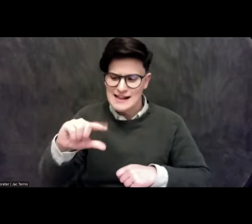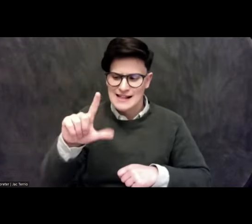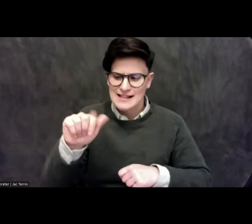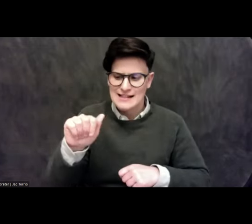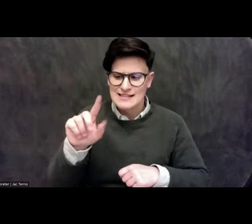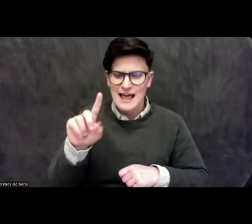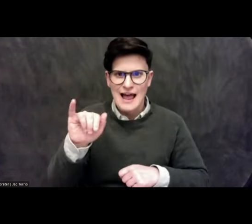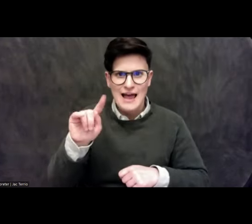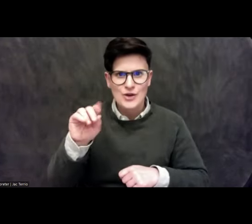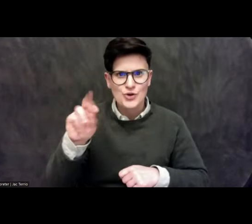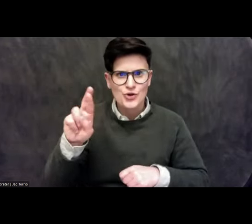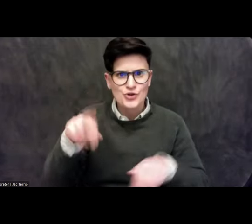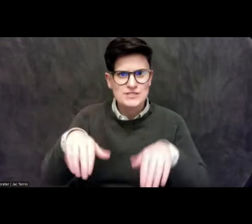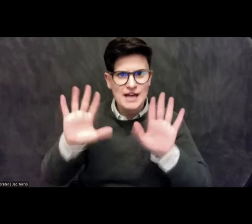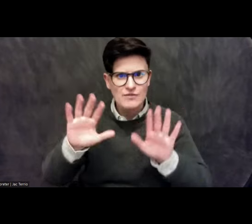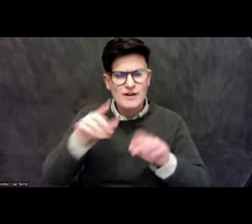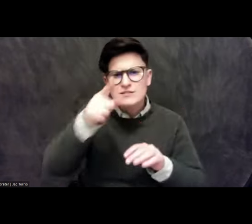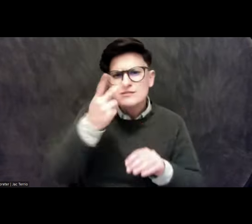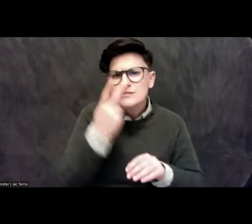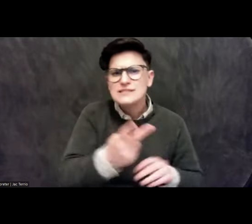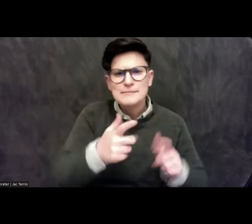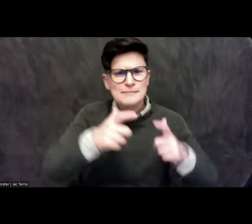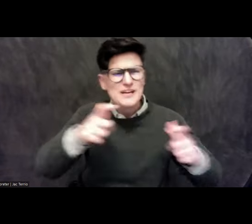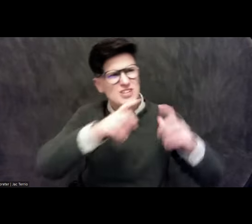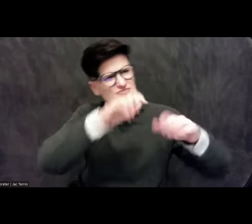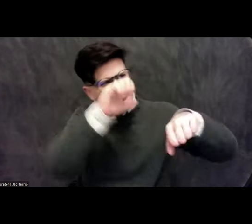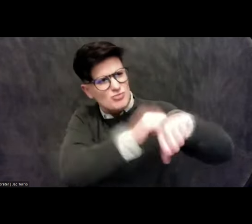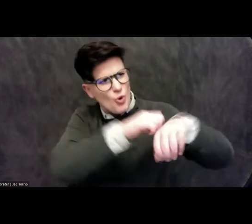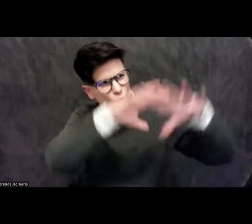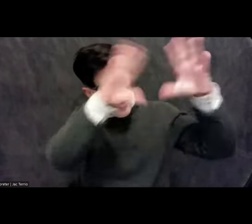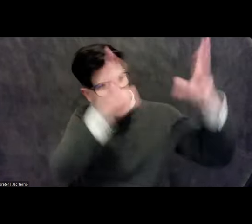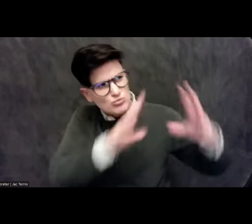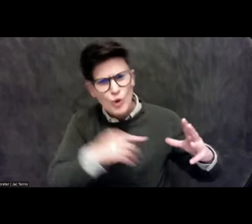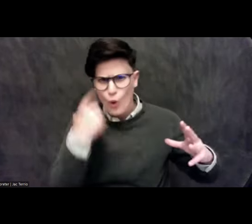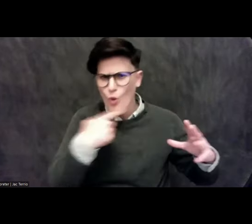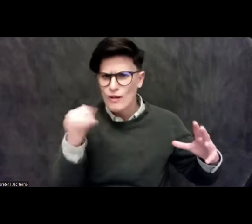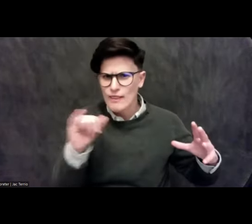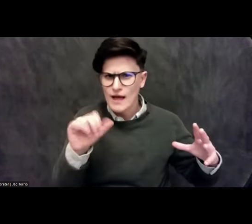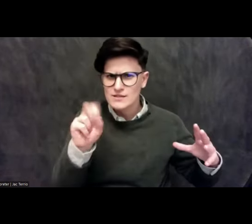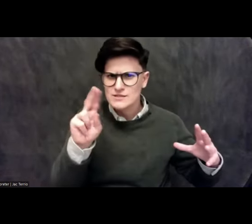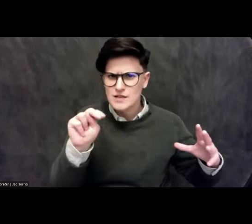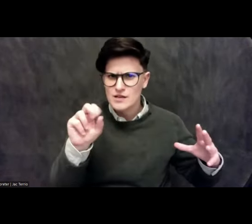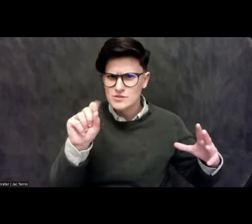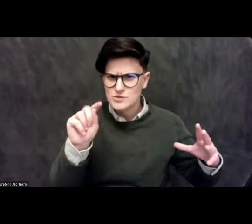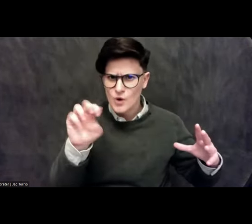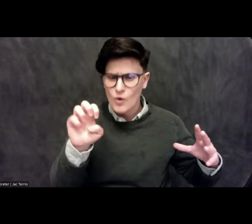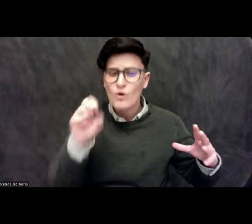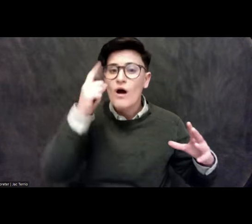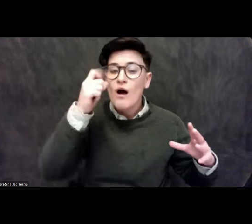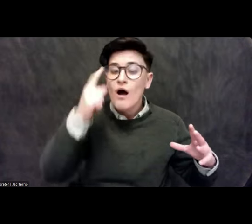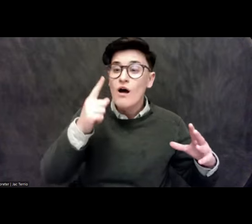large stones that look like a sunstone, that the captive would be tied with a rope